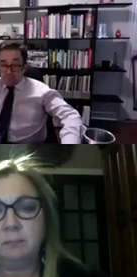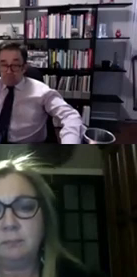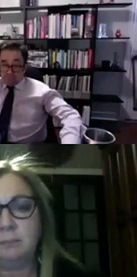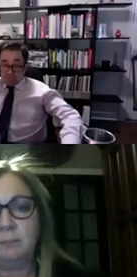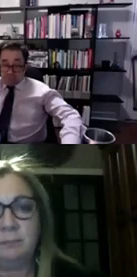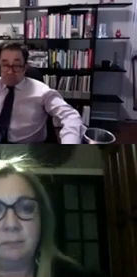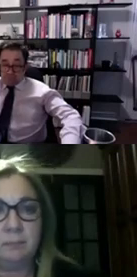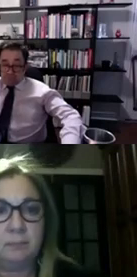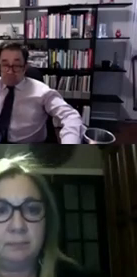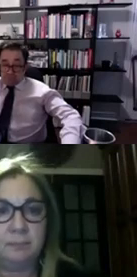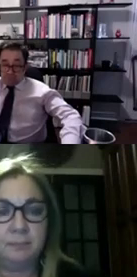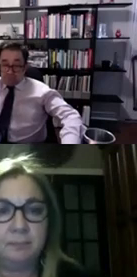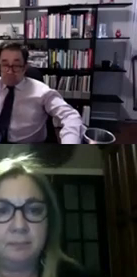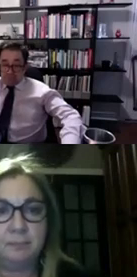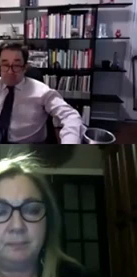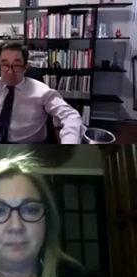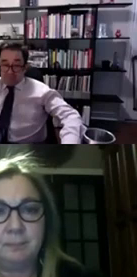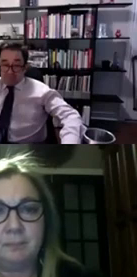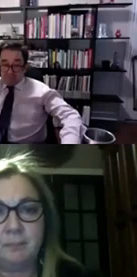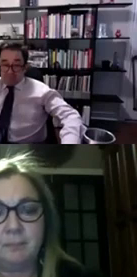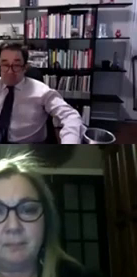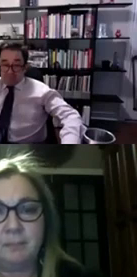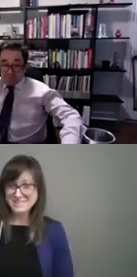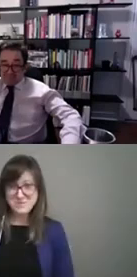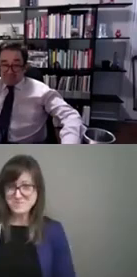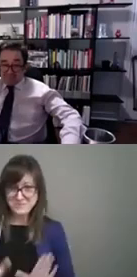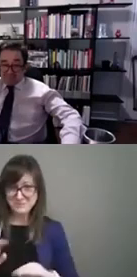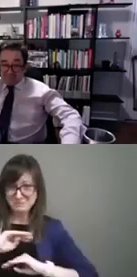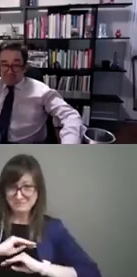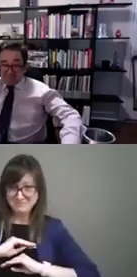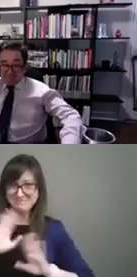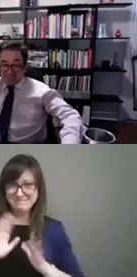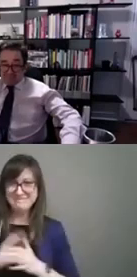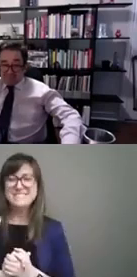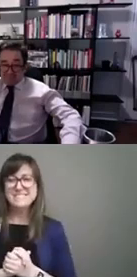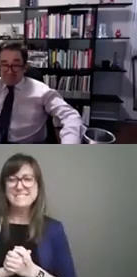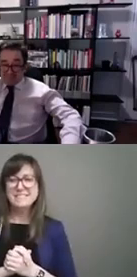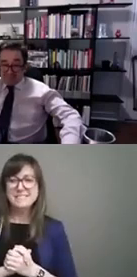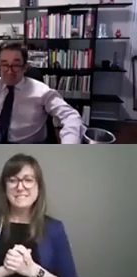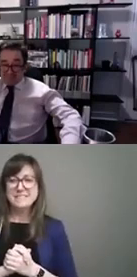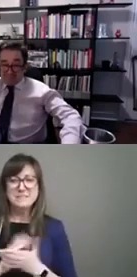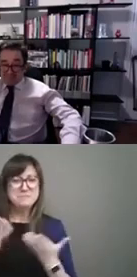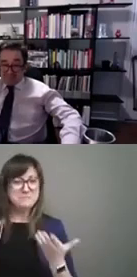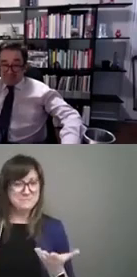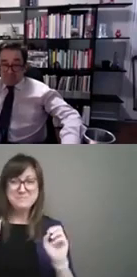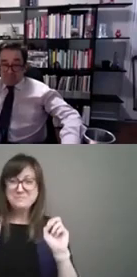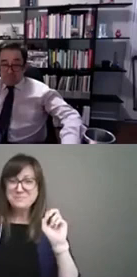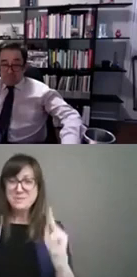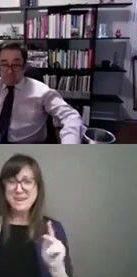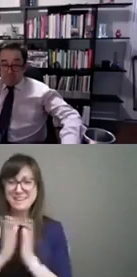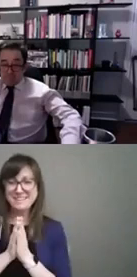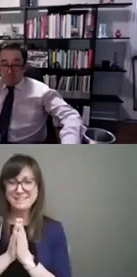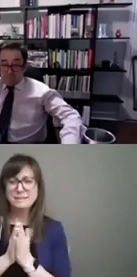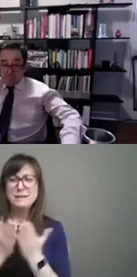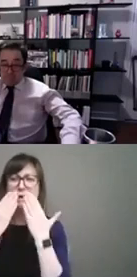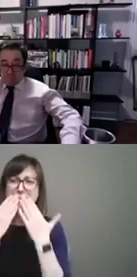point at you but no we're good um okay so uh thank you